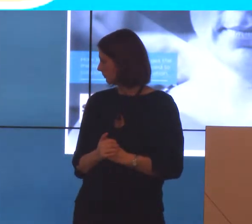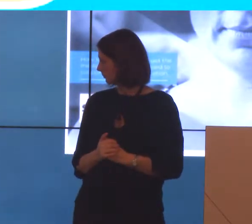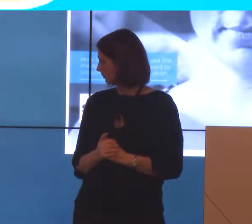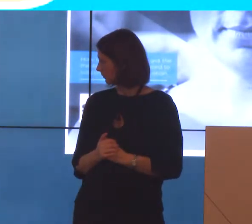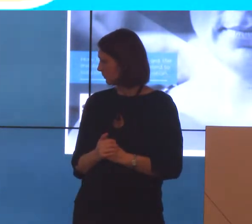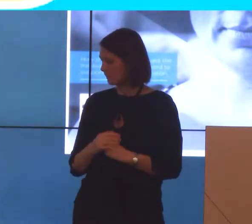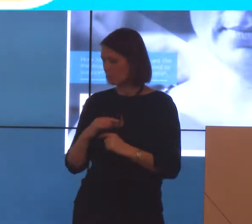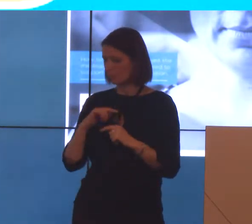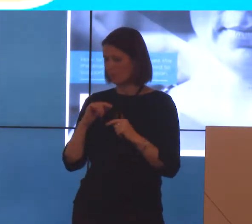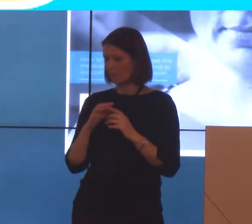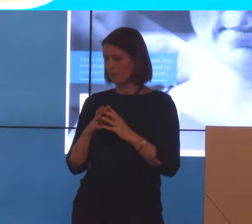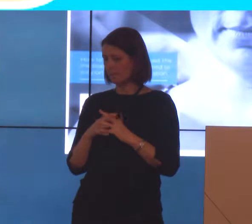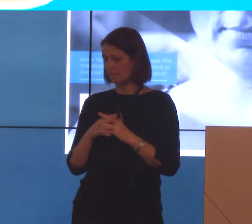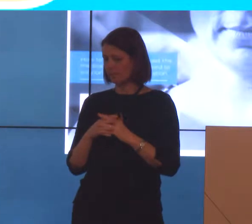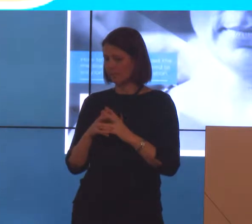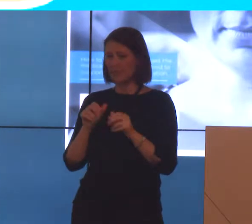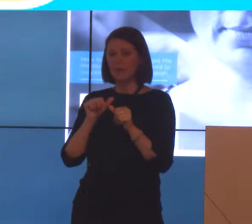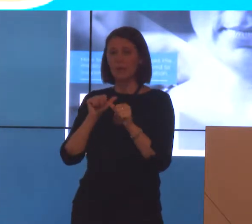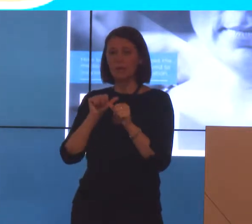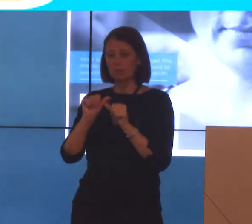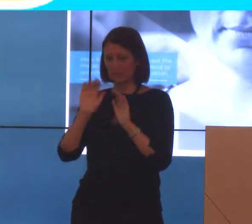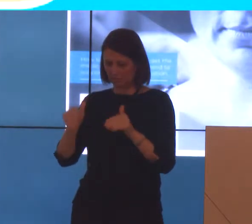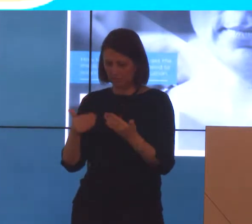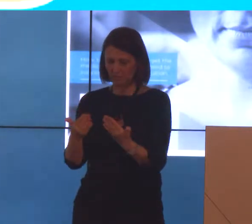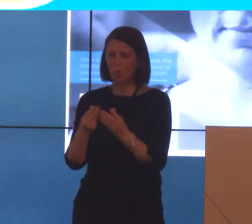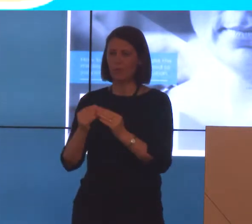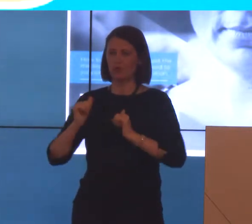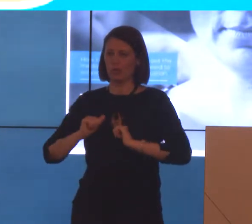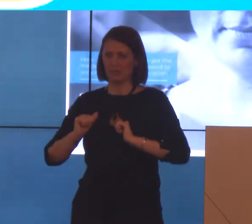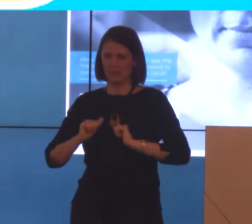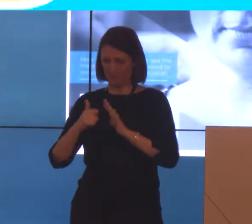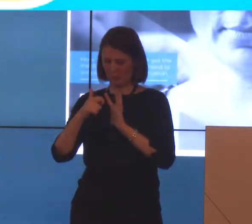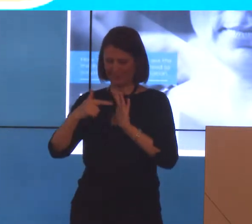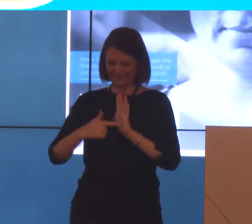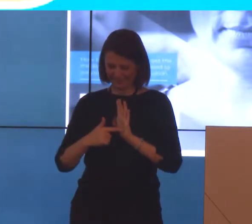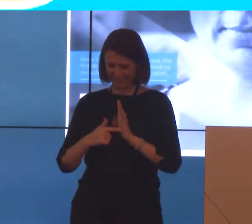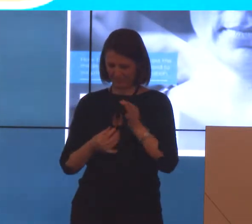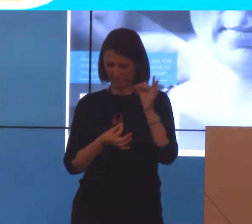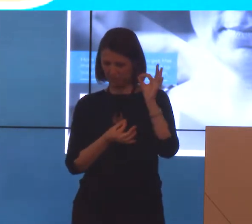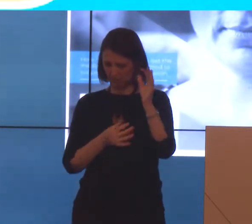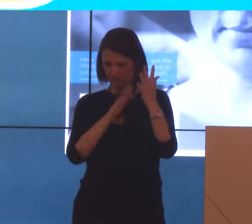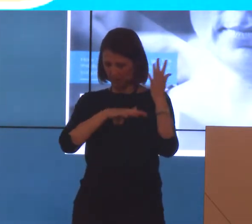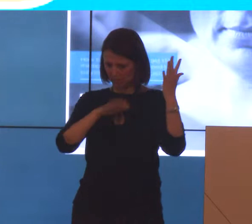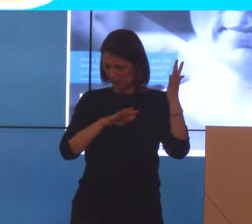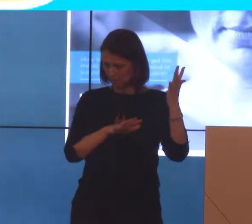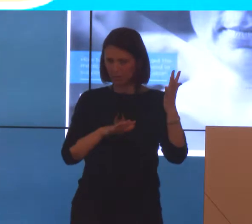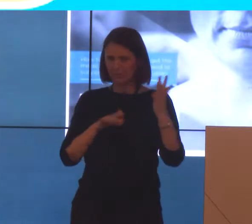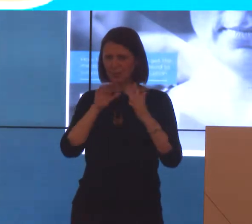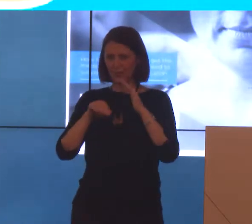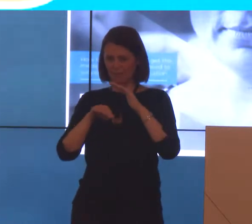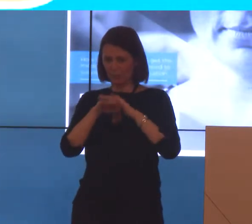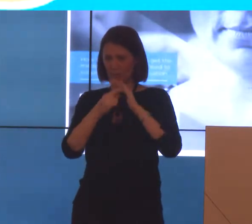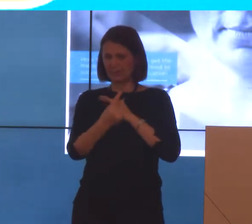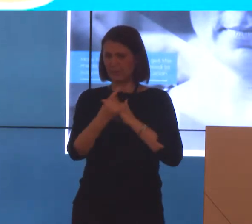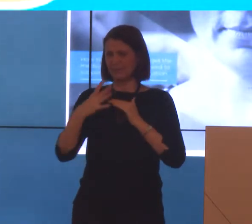we think, best delivered in conjunction with training, because the kit isn't like an entire resource by